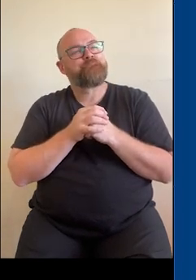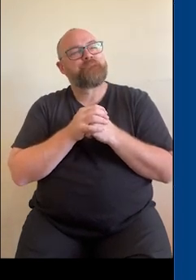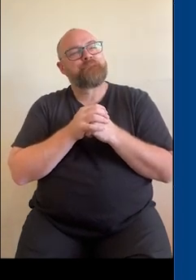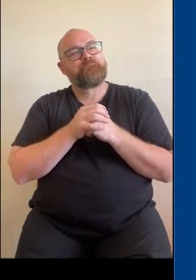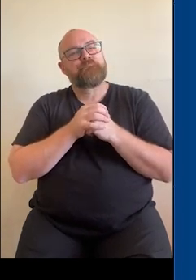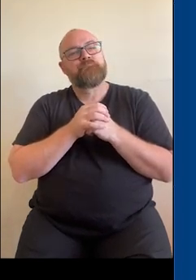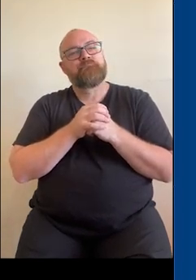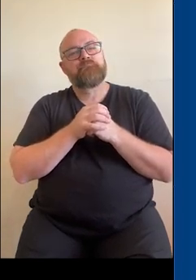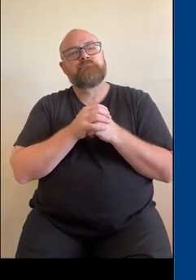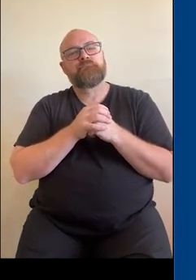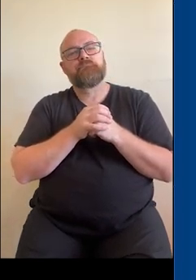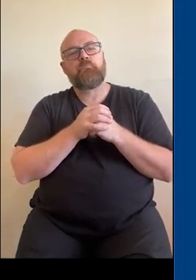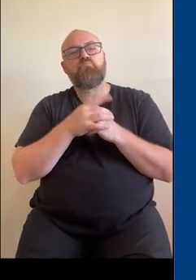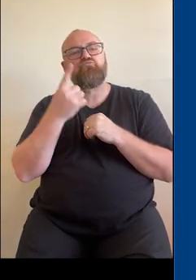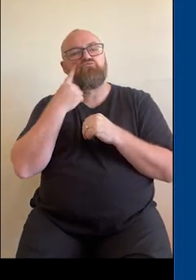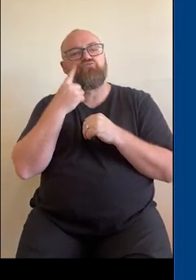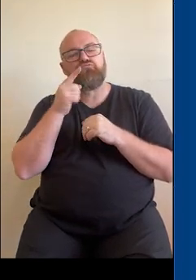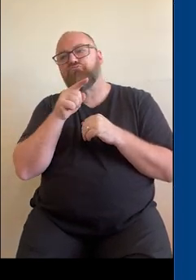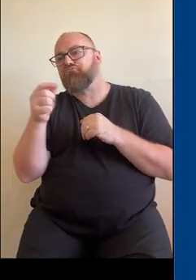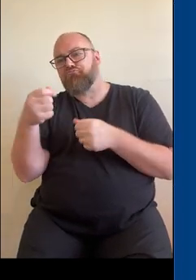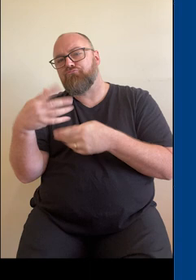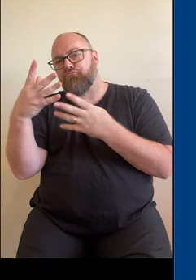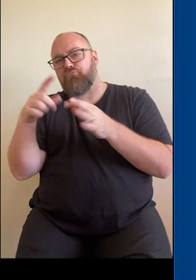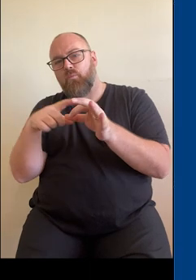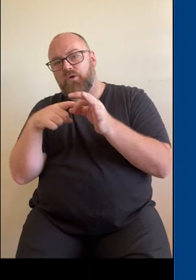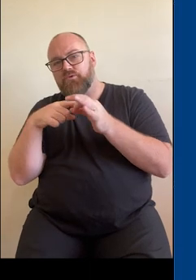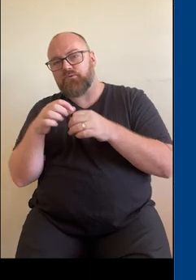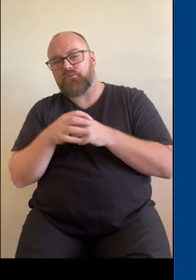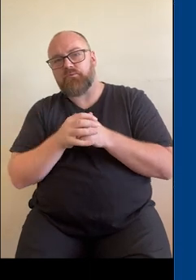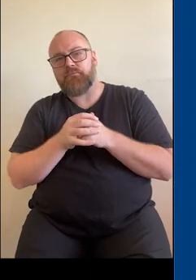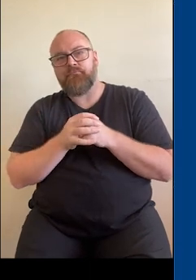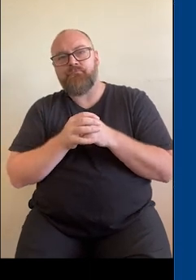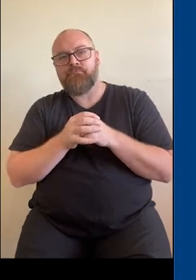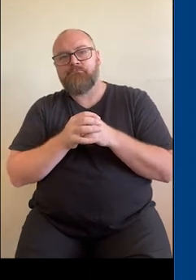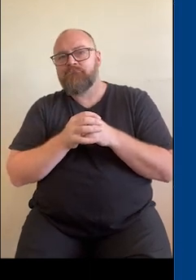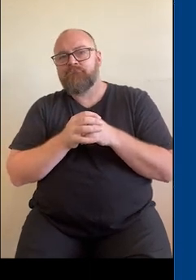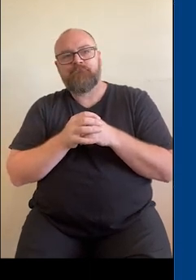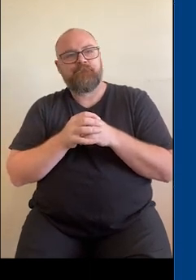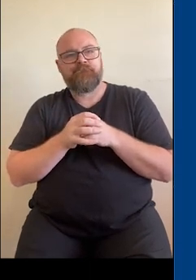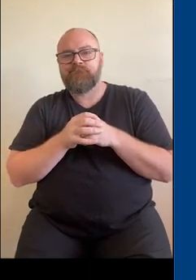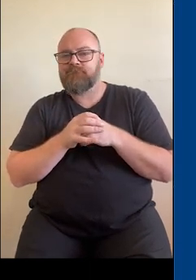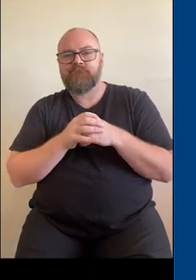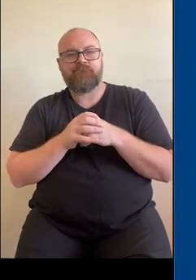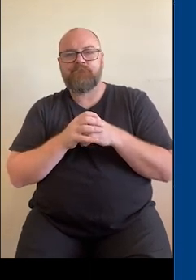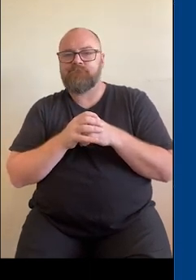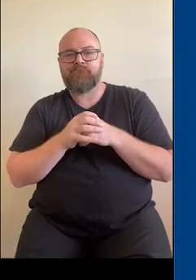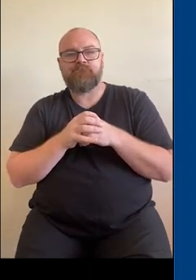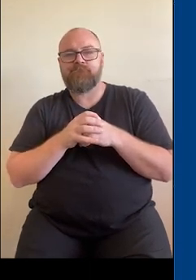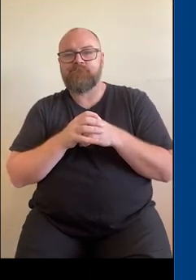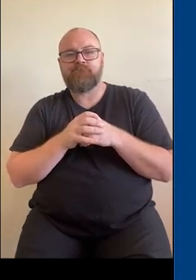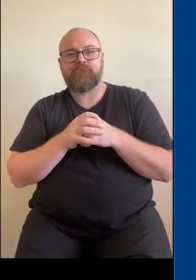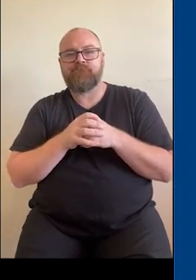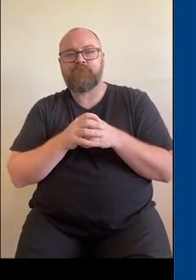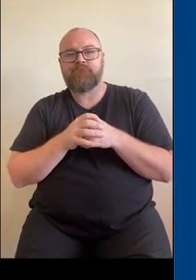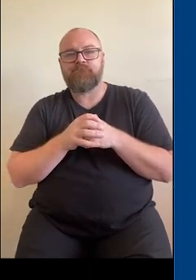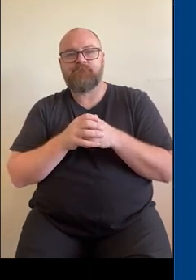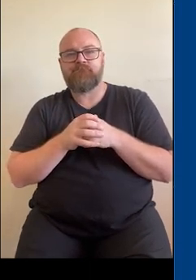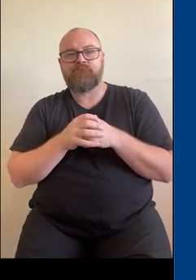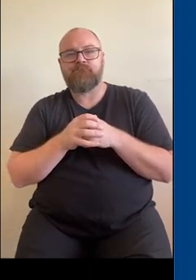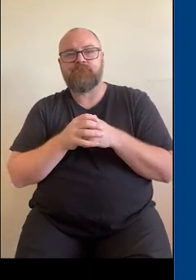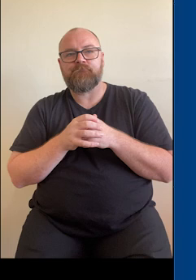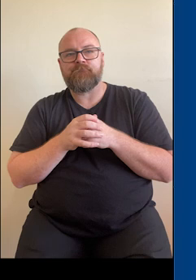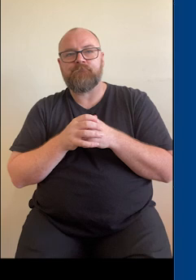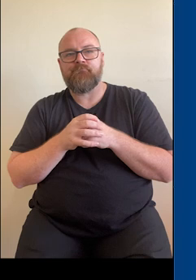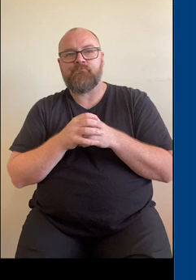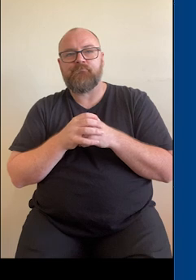So I'll just take a moment to check the question box again. I can't see anyone coming in, any questions